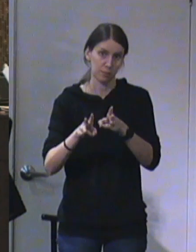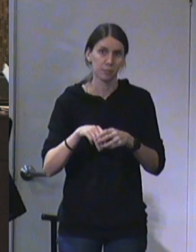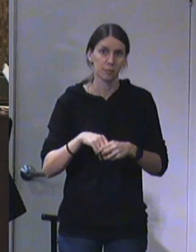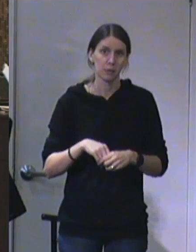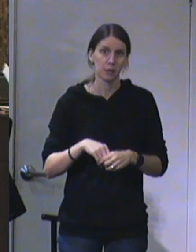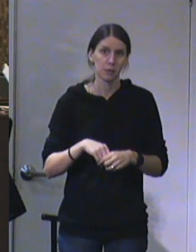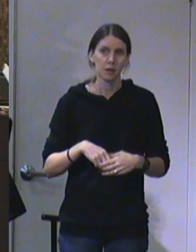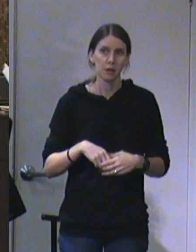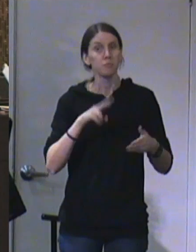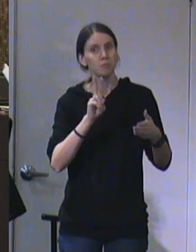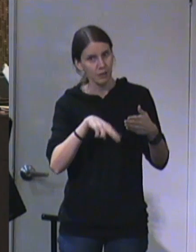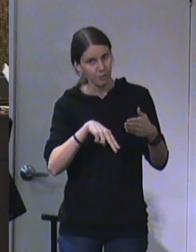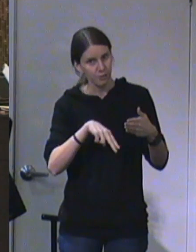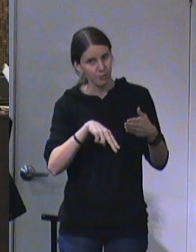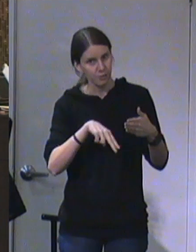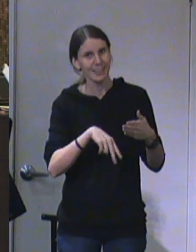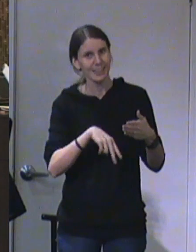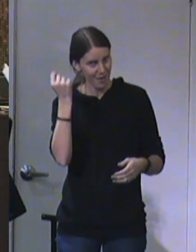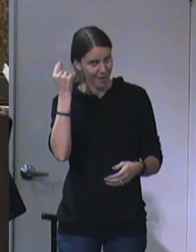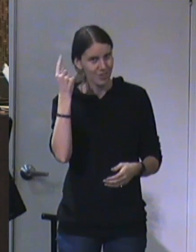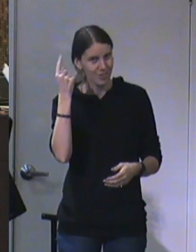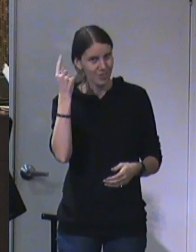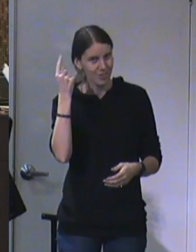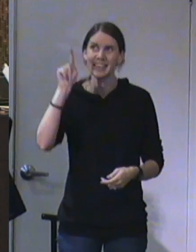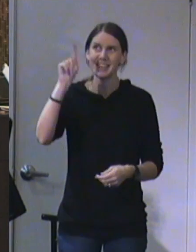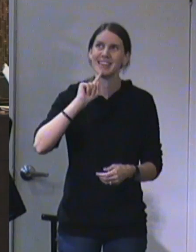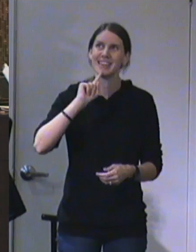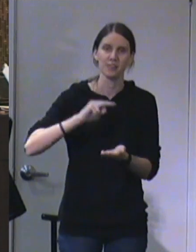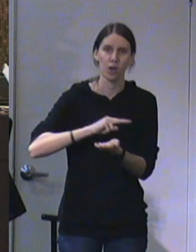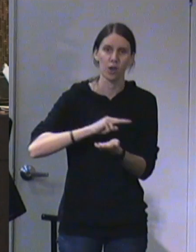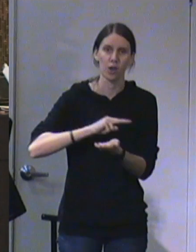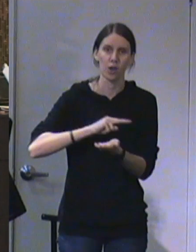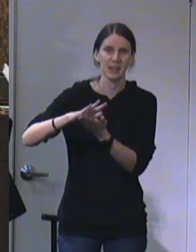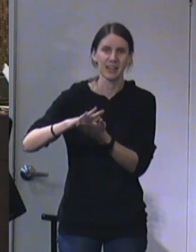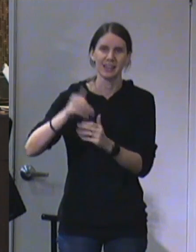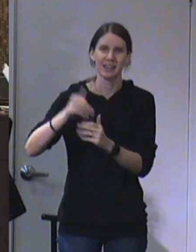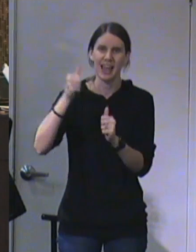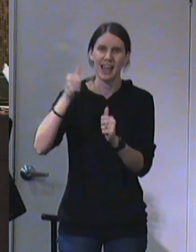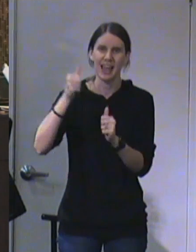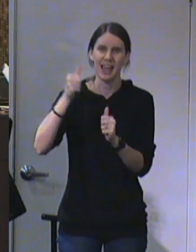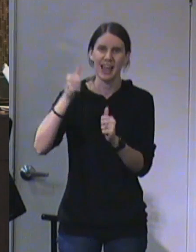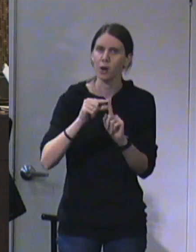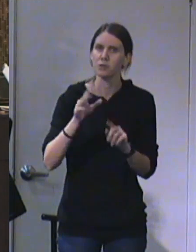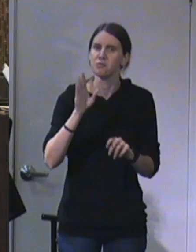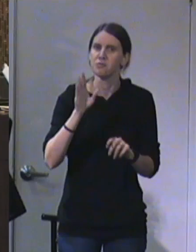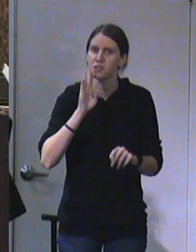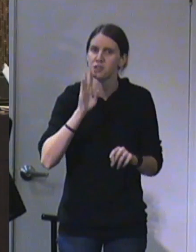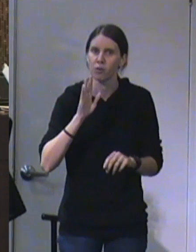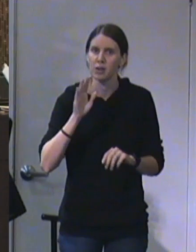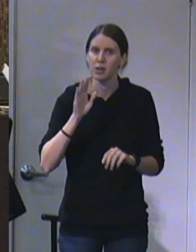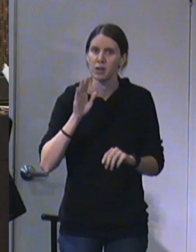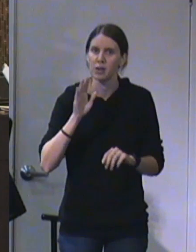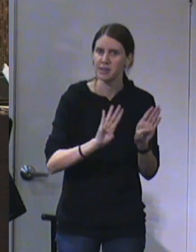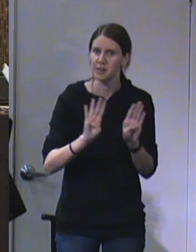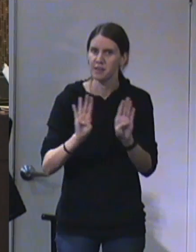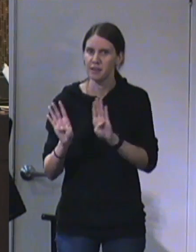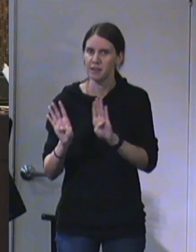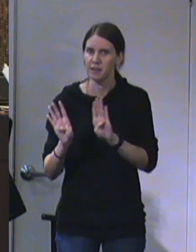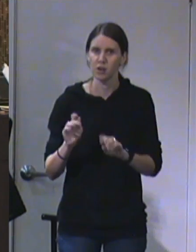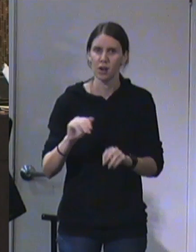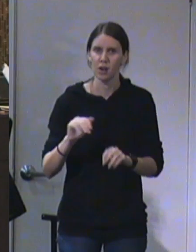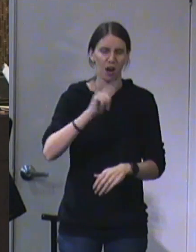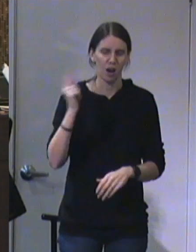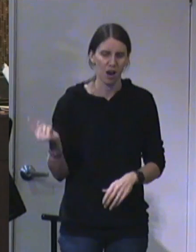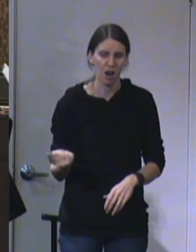We see that He is holy in every word that He speaks and every action that He takes.